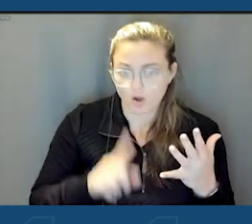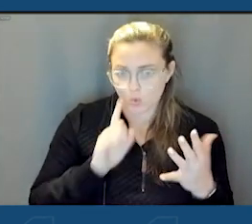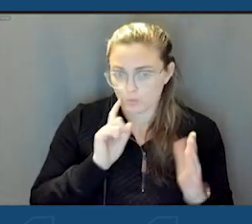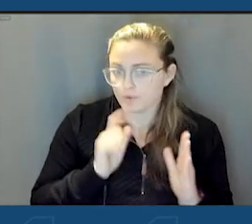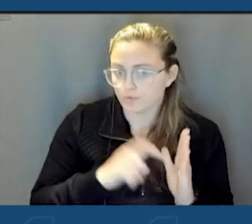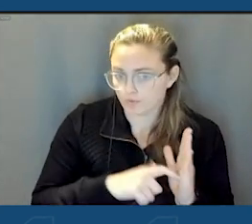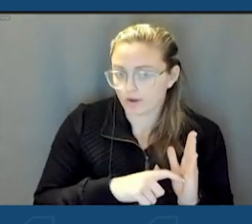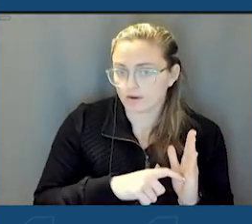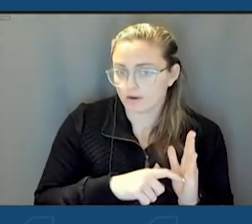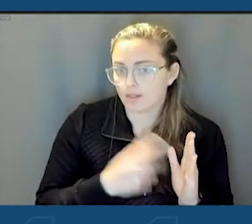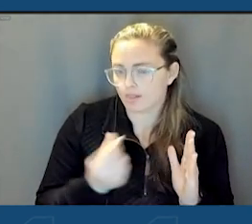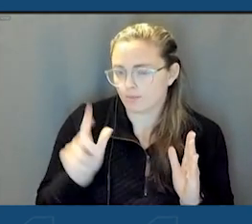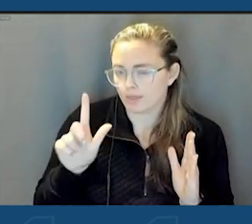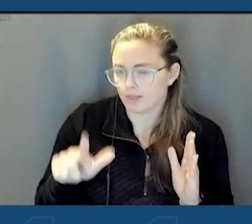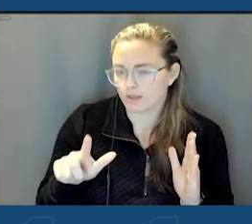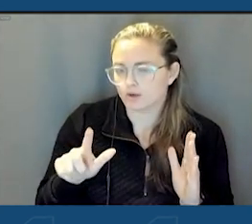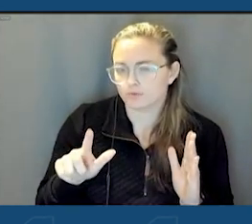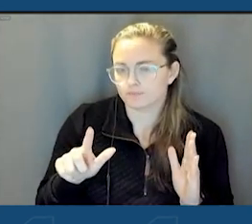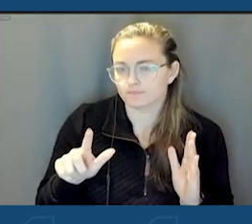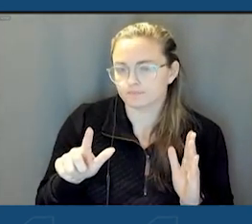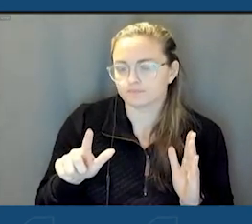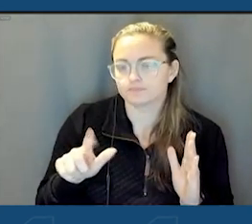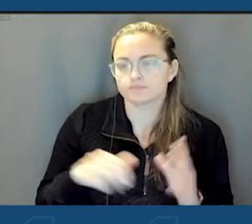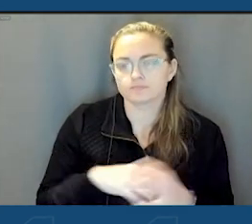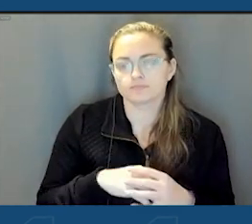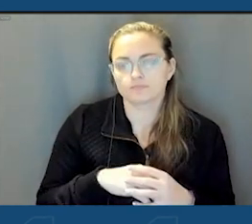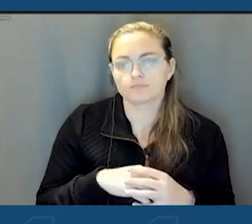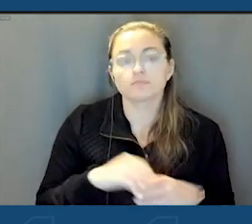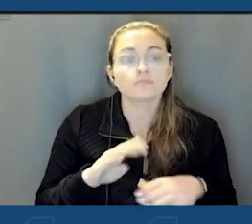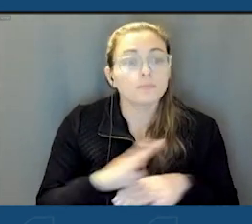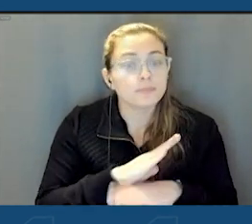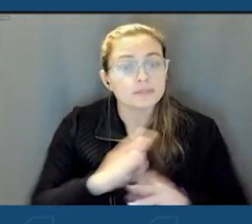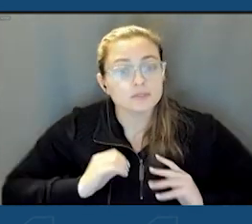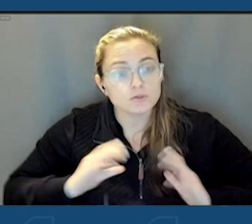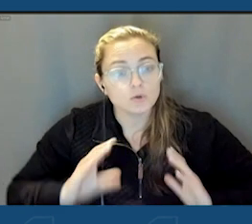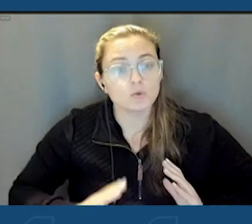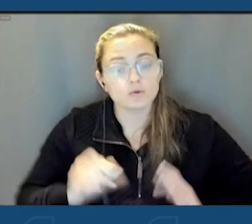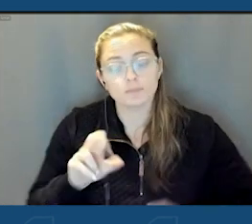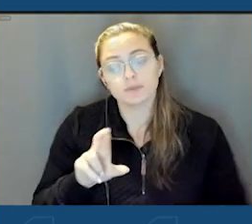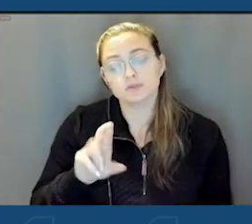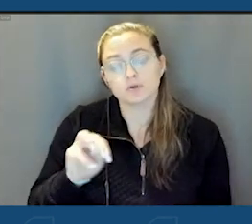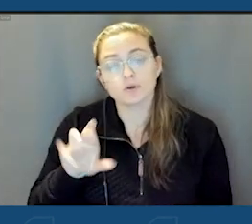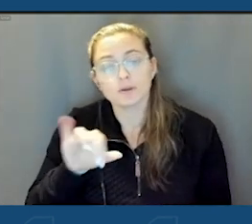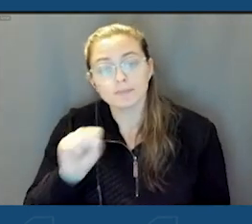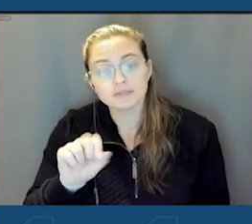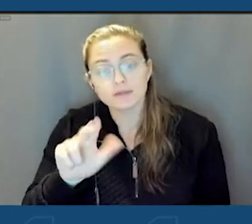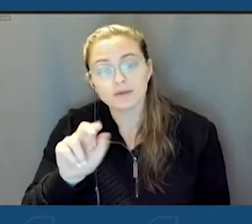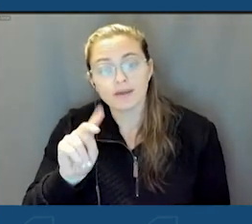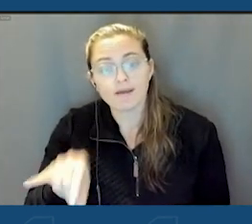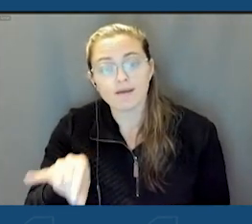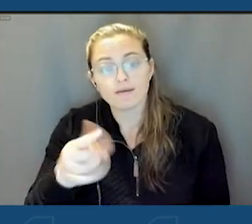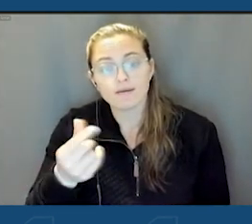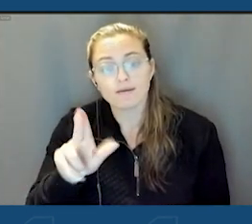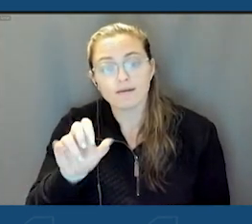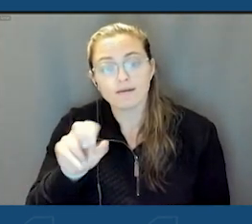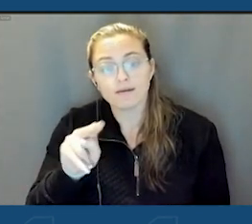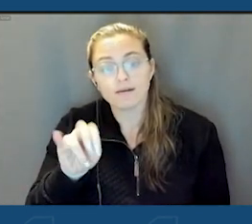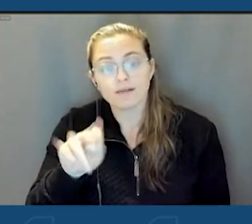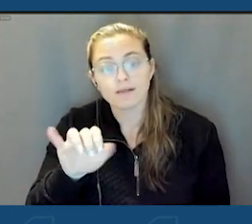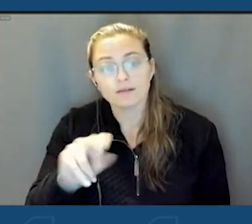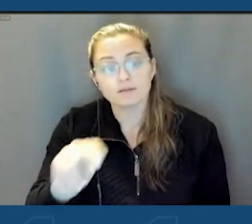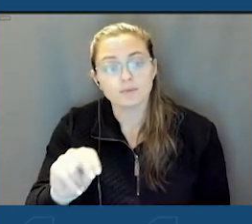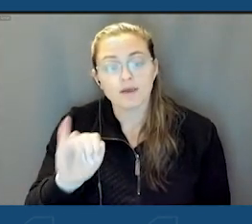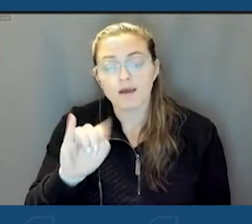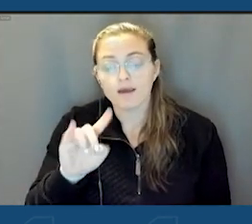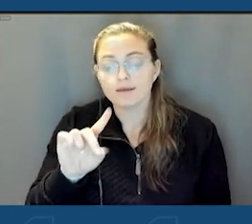a little bit later, but, um, business owners, Mr. and Mrs. Andy Glantzman, IDA Executive